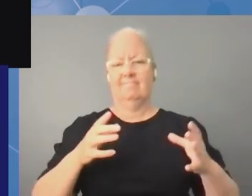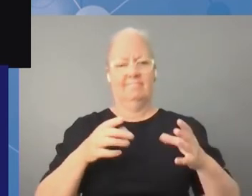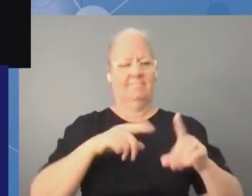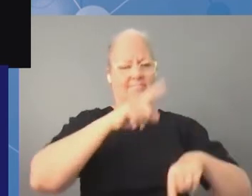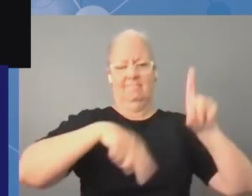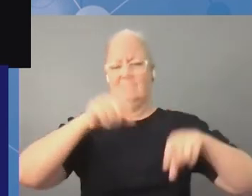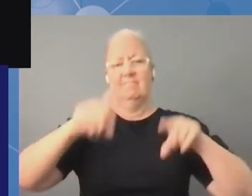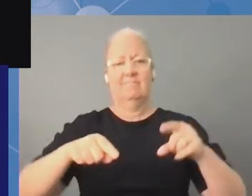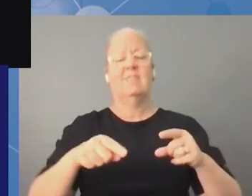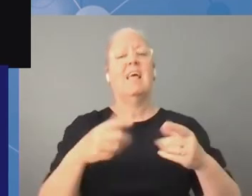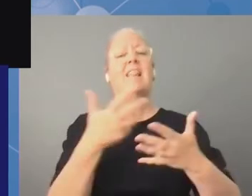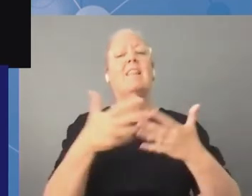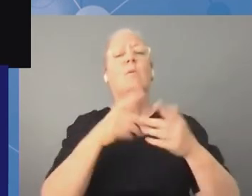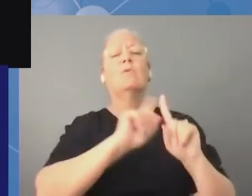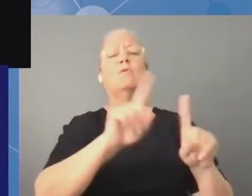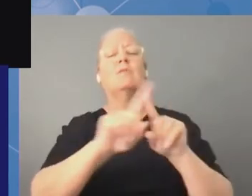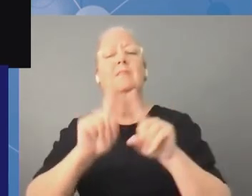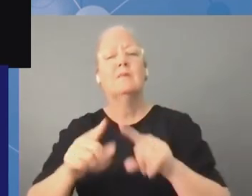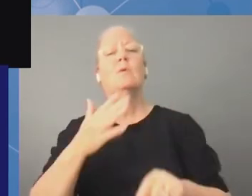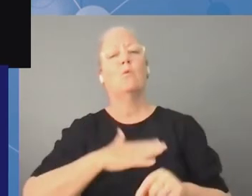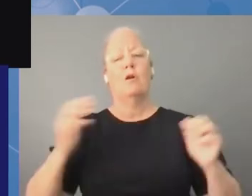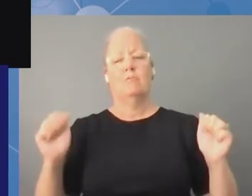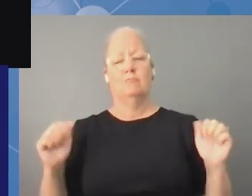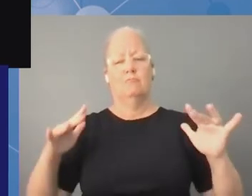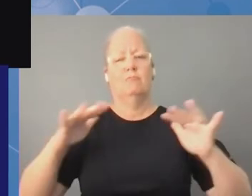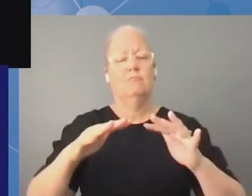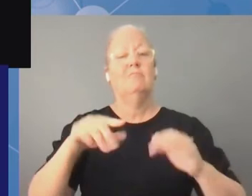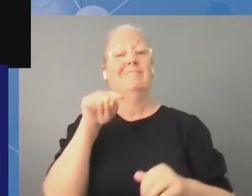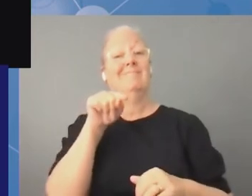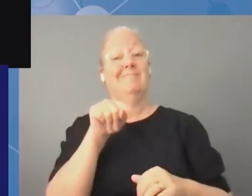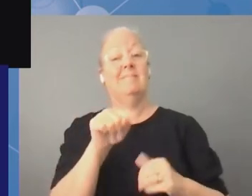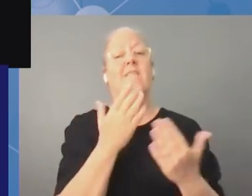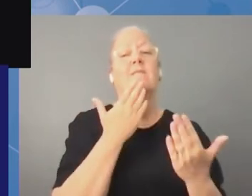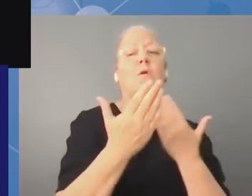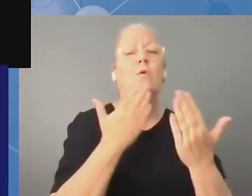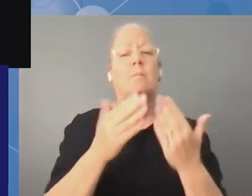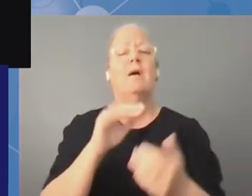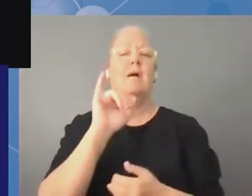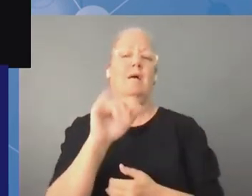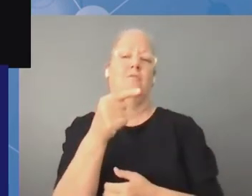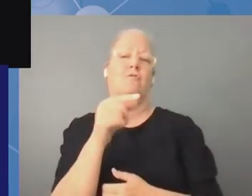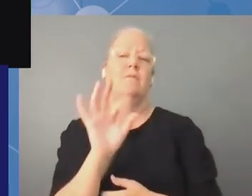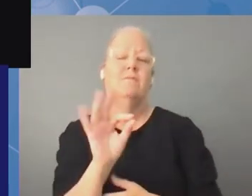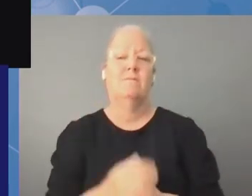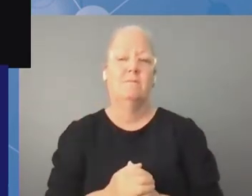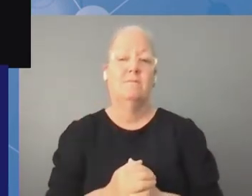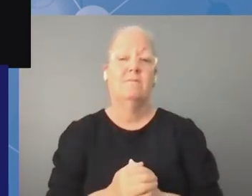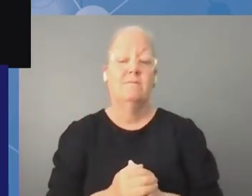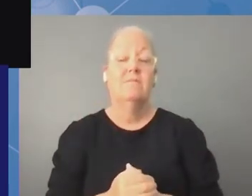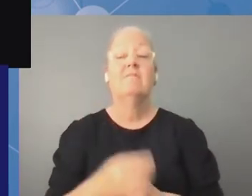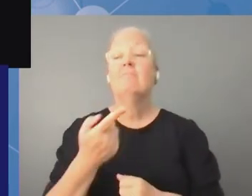at the igf forum we have listened to speakers speaking